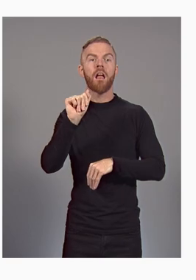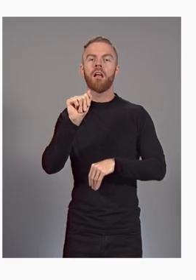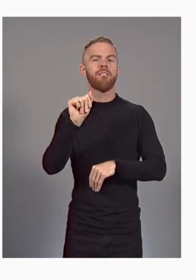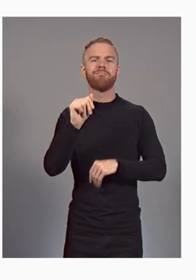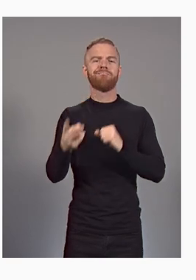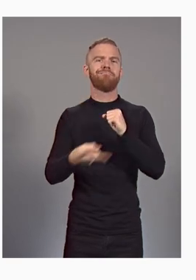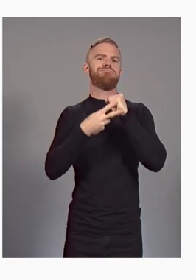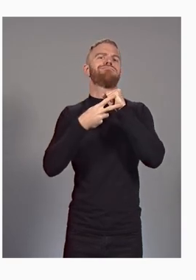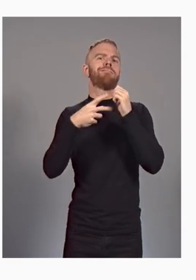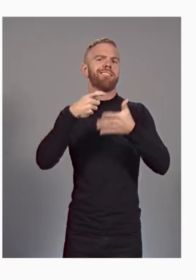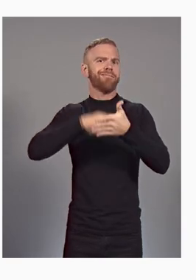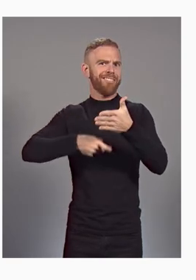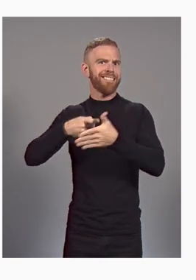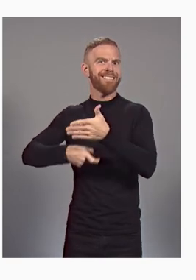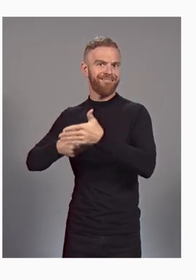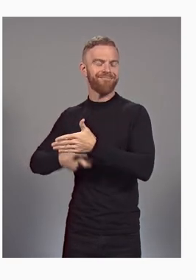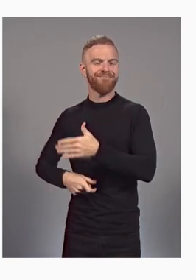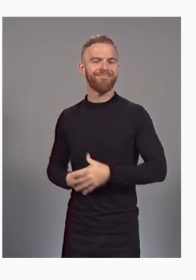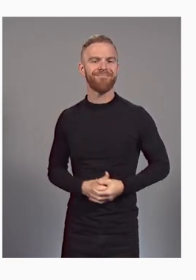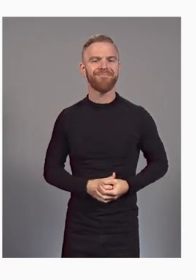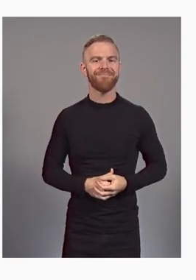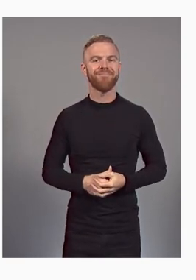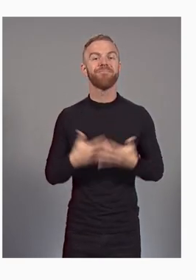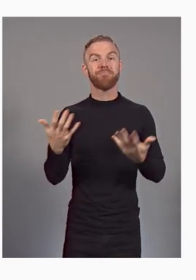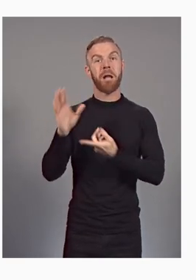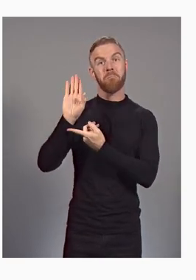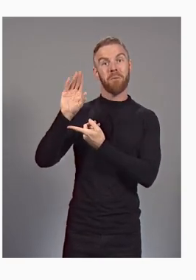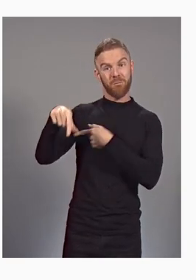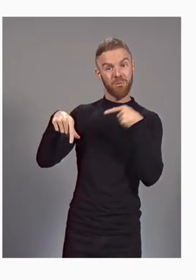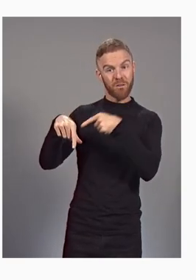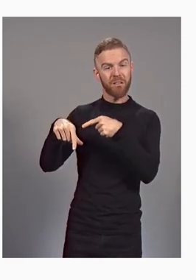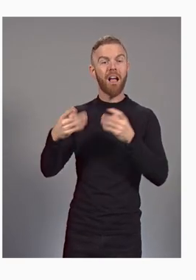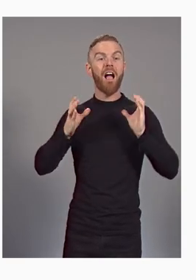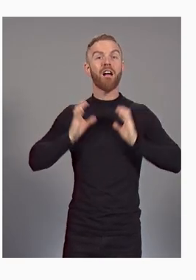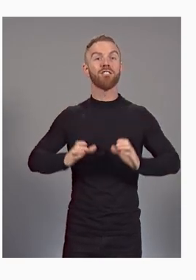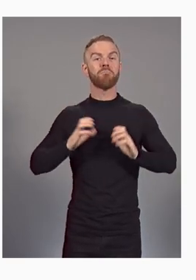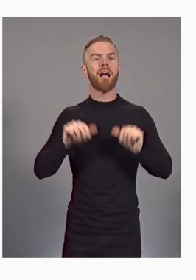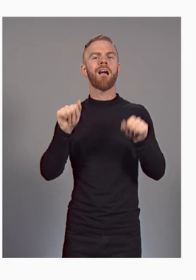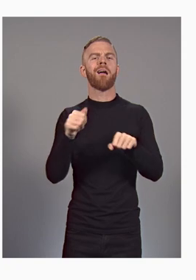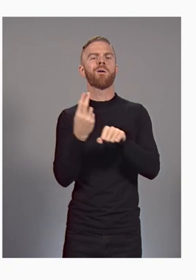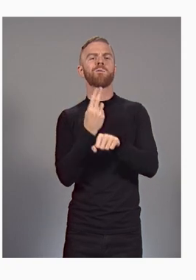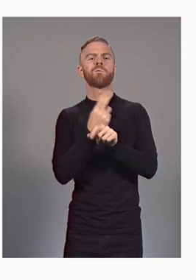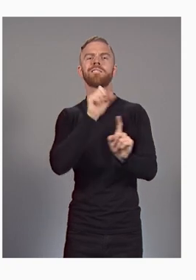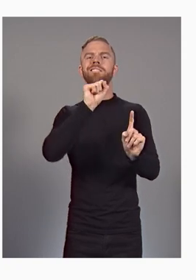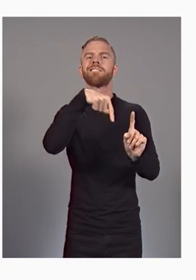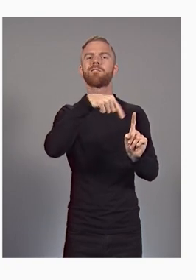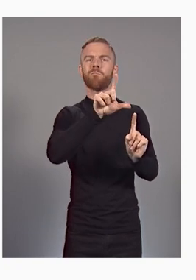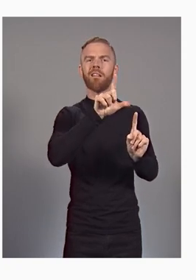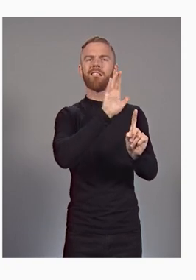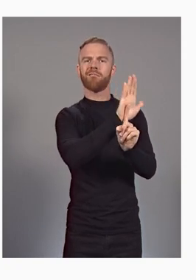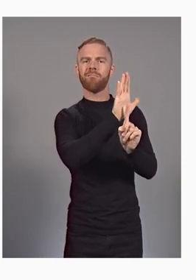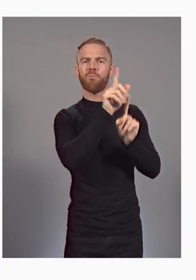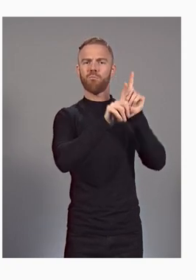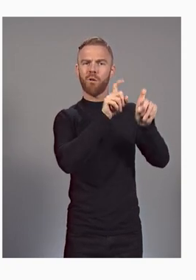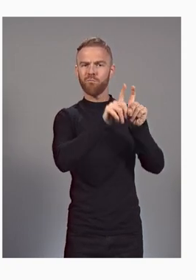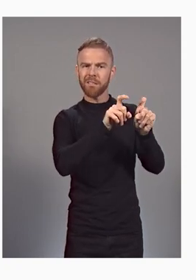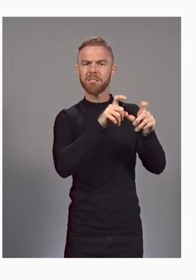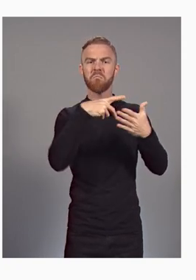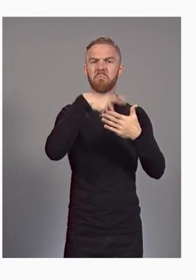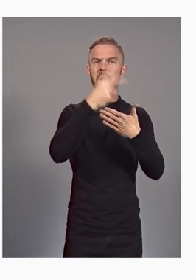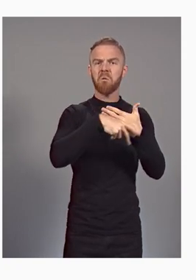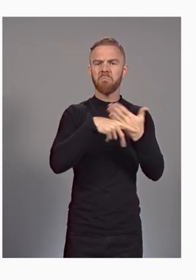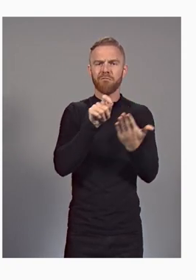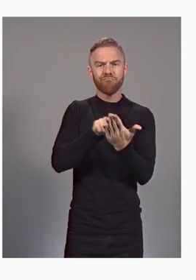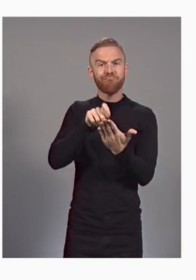fees. From BigQuery then, customers can use SQL queries, programs written in Spark,